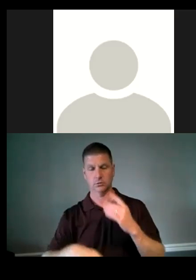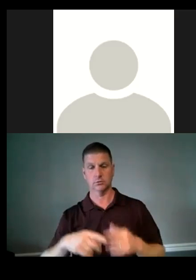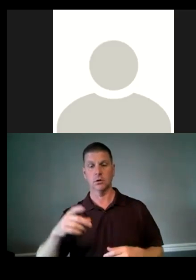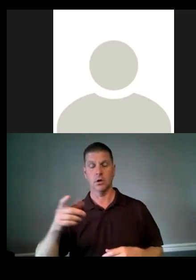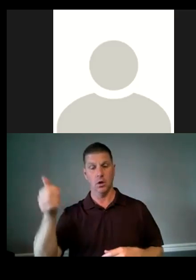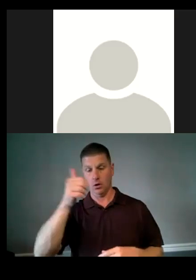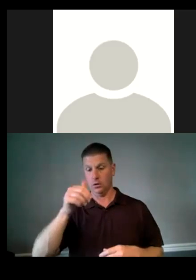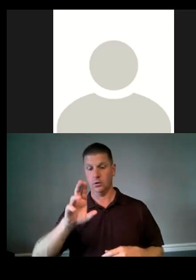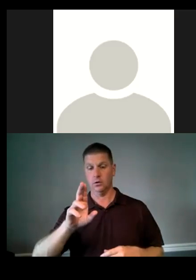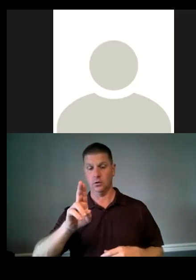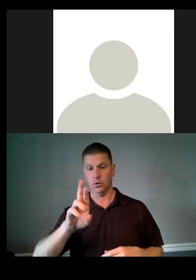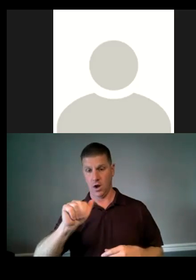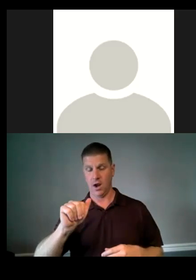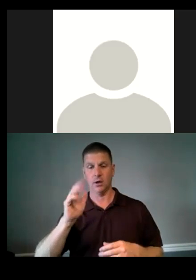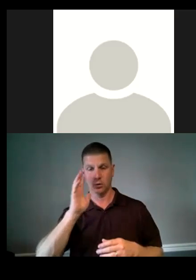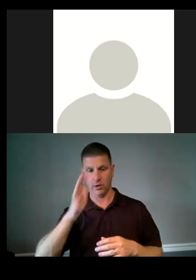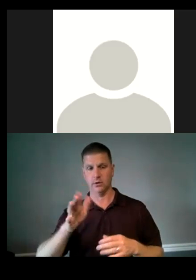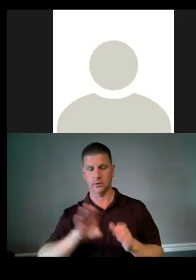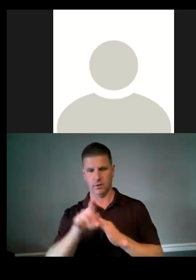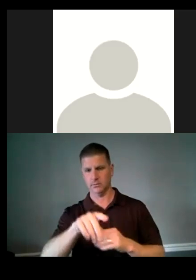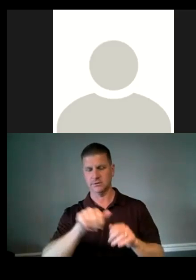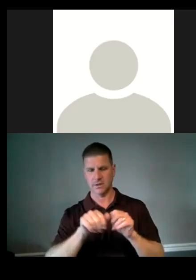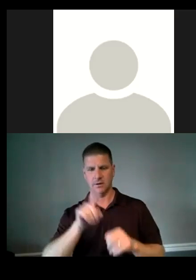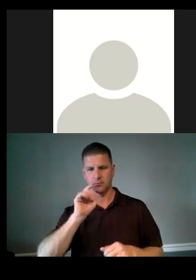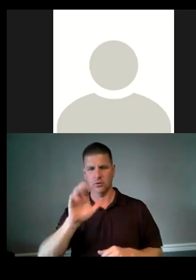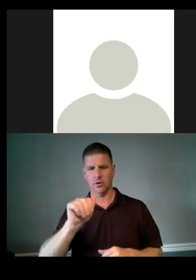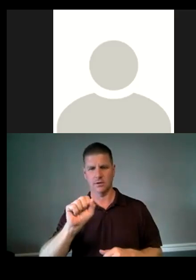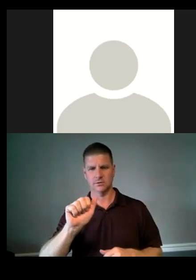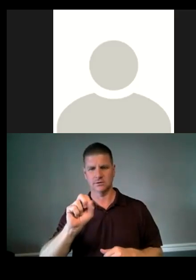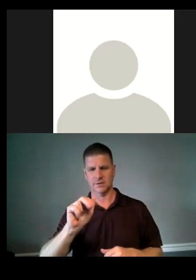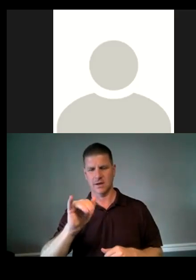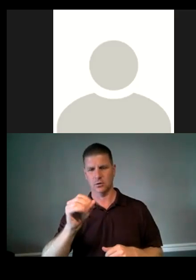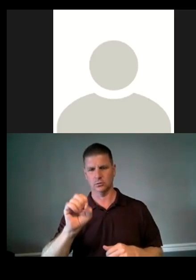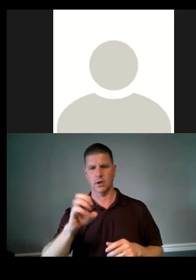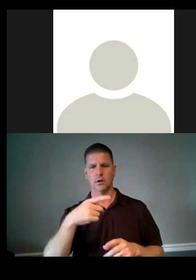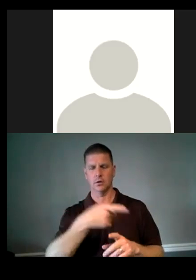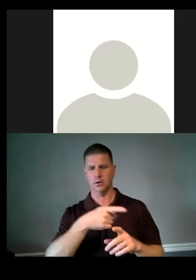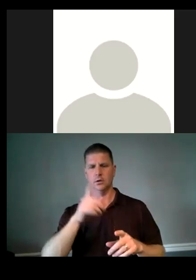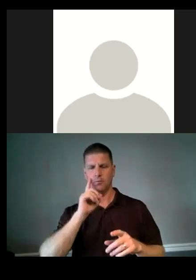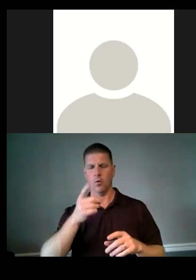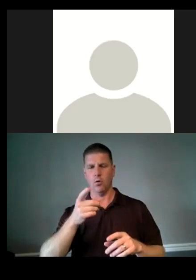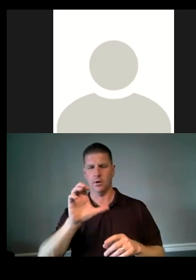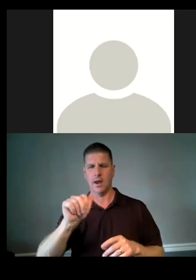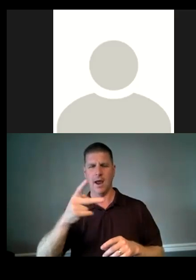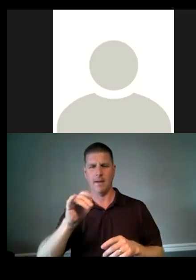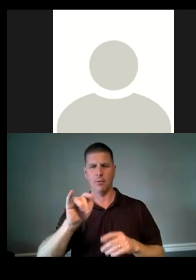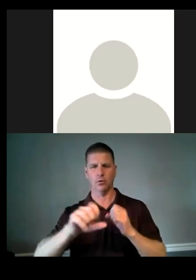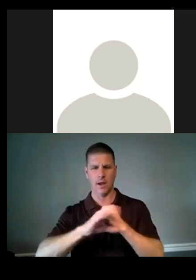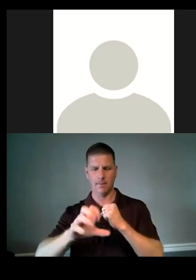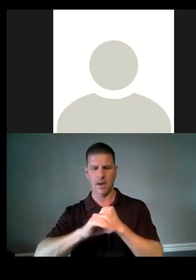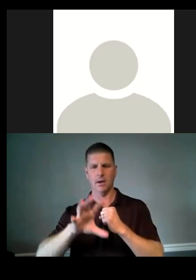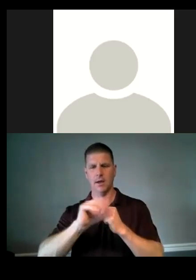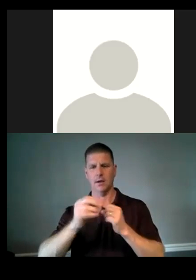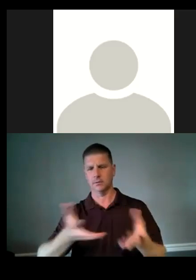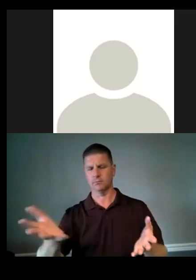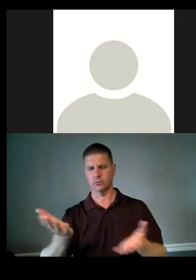the URA will develop the site for Casa San Jose as they focus on their capital campaign and delivery of services. In turn, Casa San